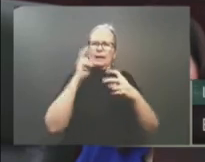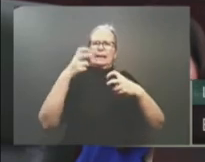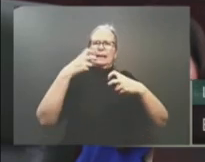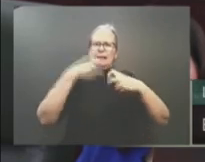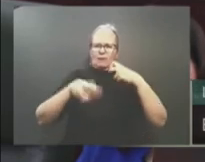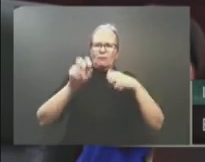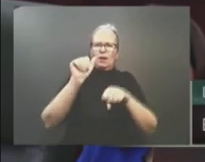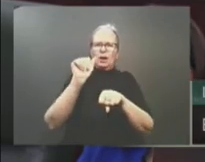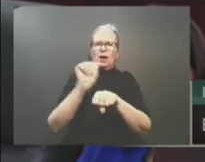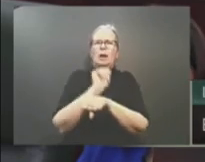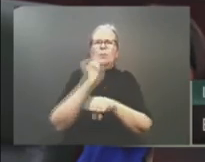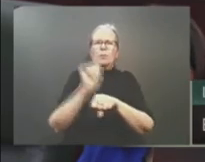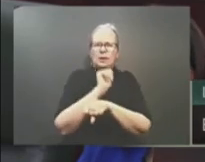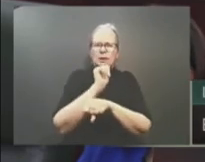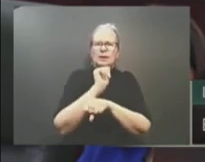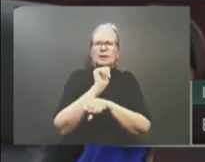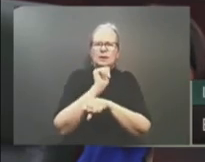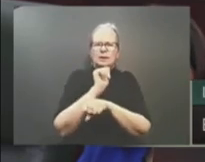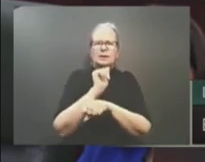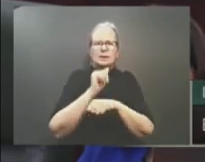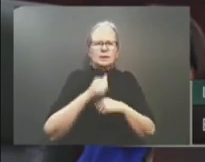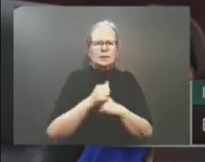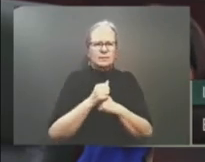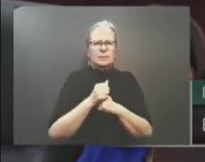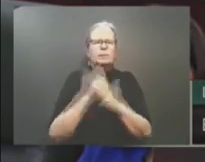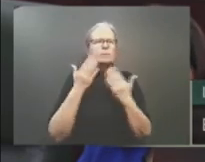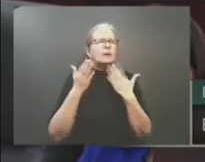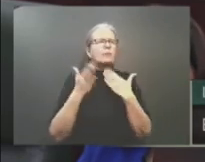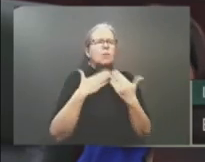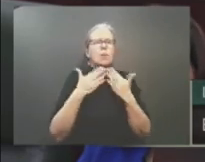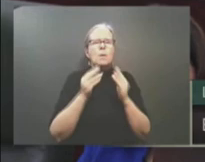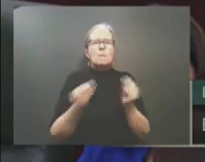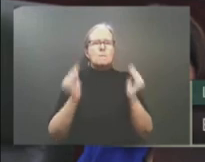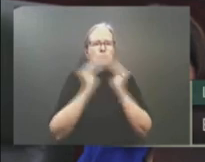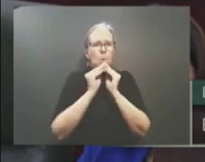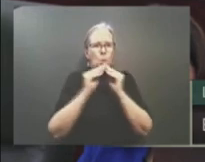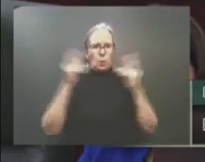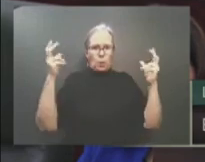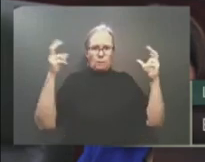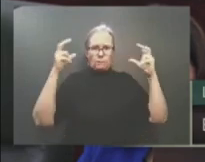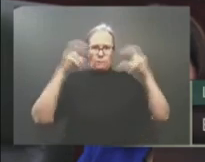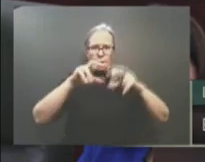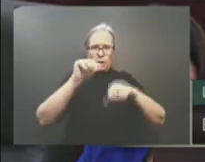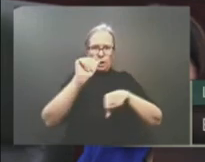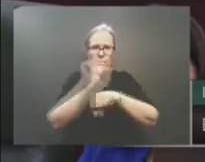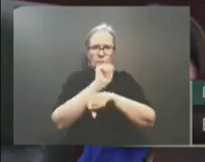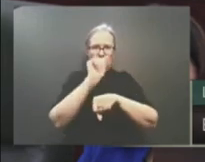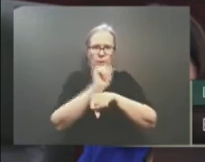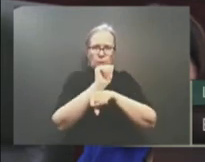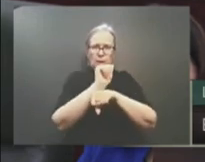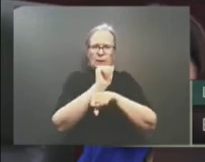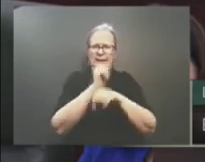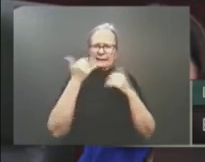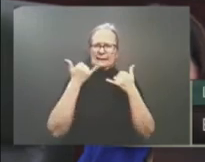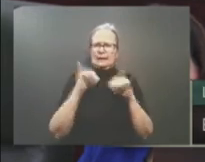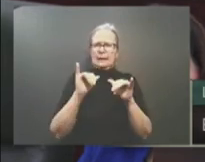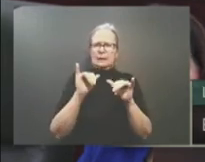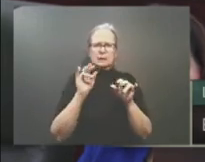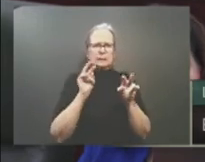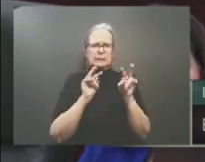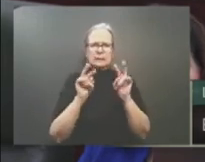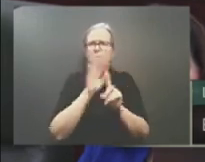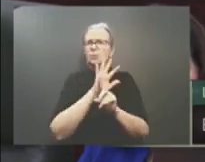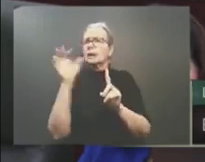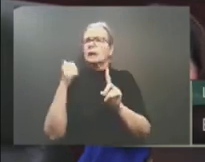despite record-breaking investment in Alberta, we continue to see declining business investment nationally. Since